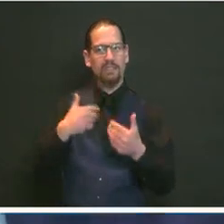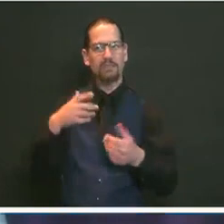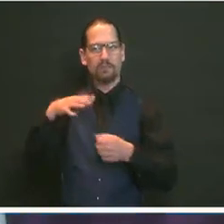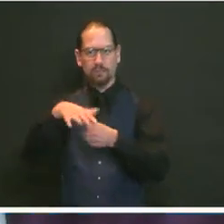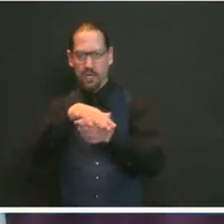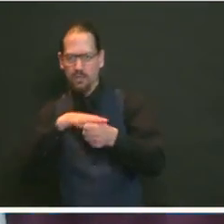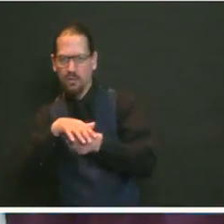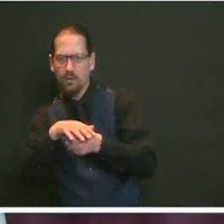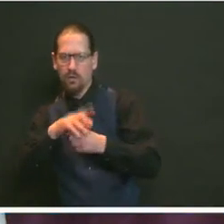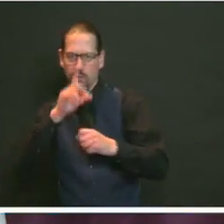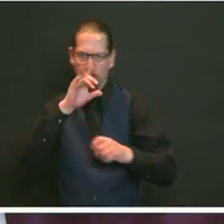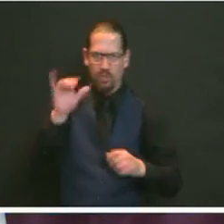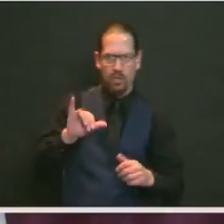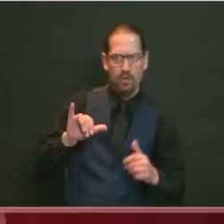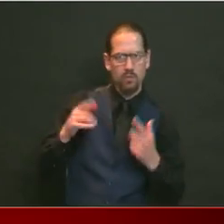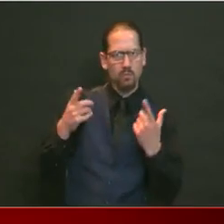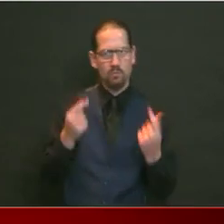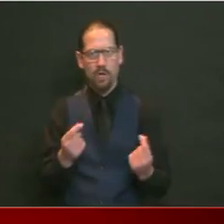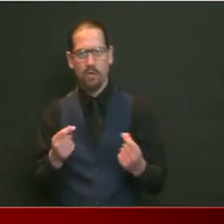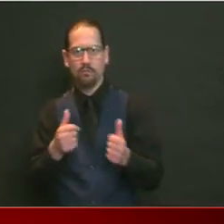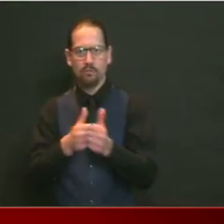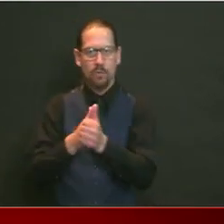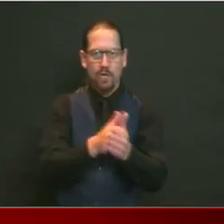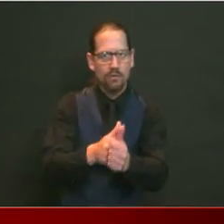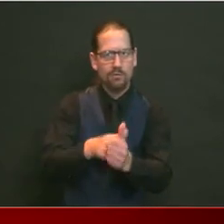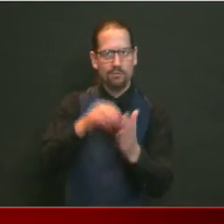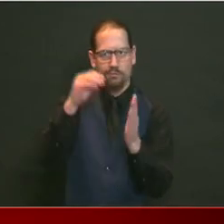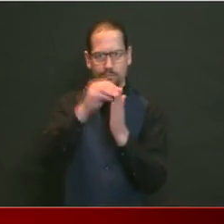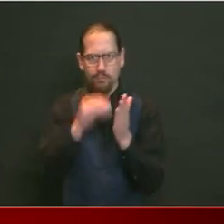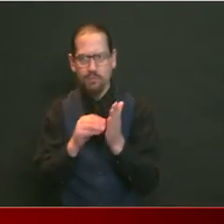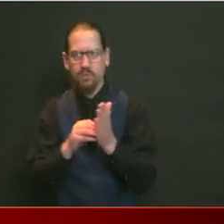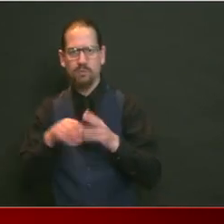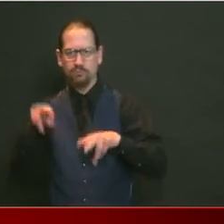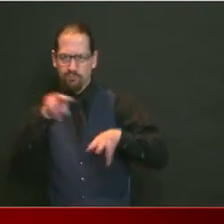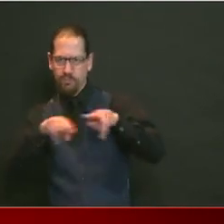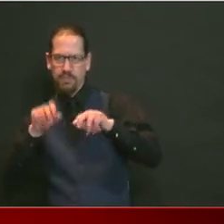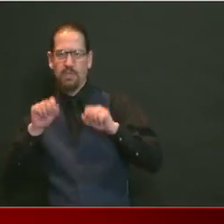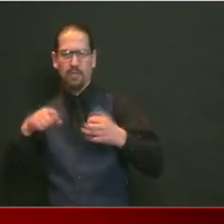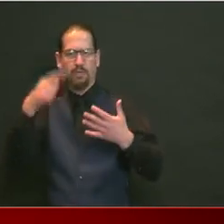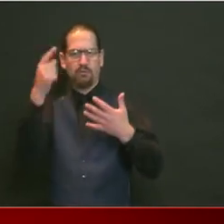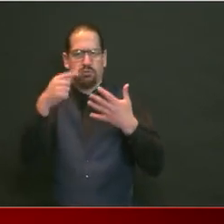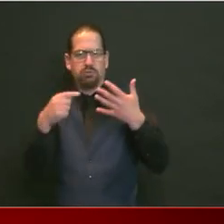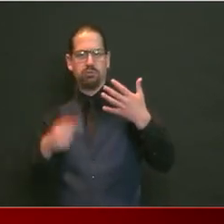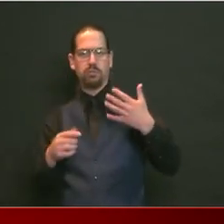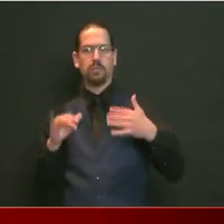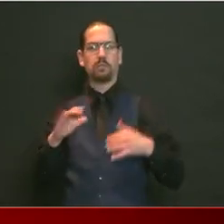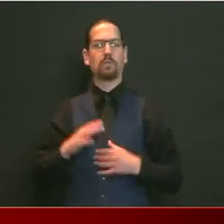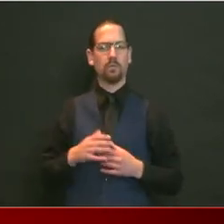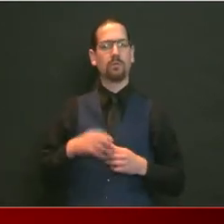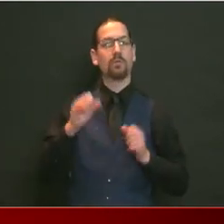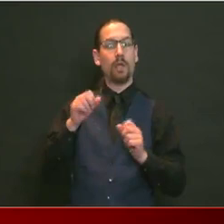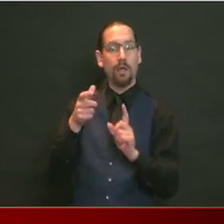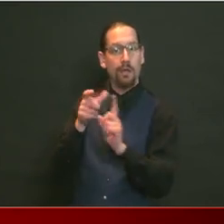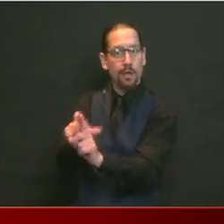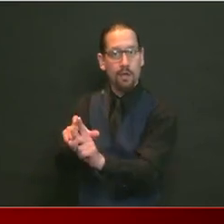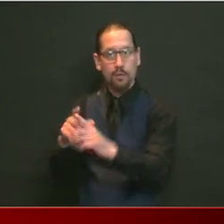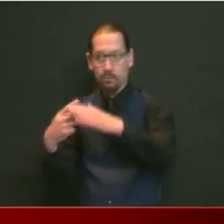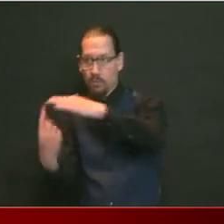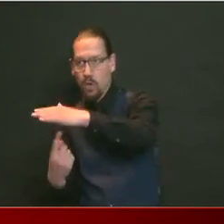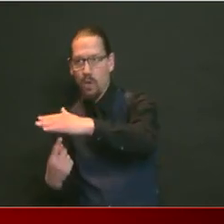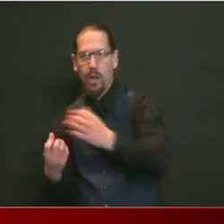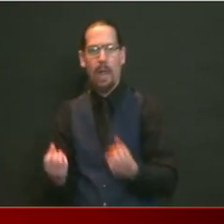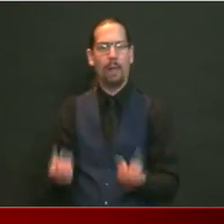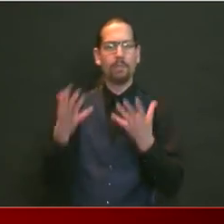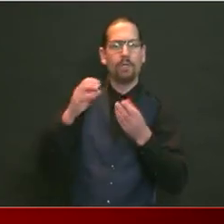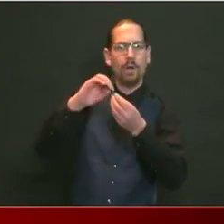tracing, symptom monitoring, and outreach to people in quarantine who need support. This new database will